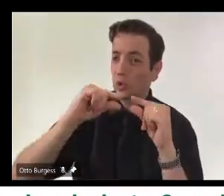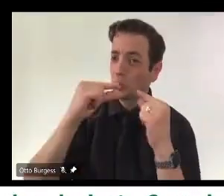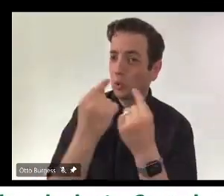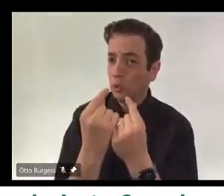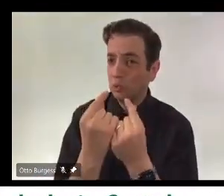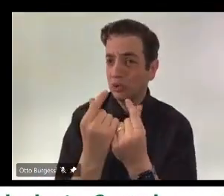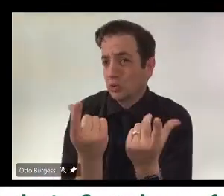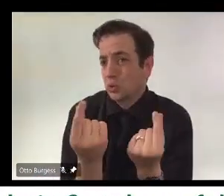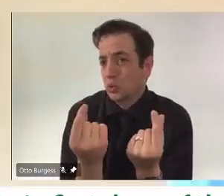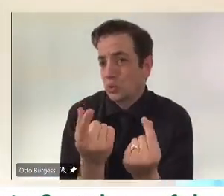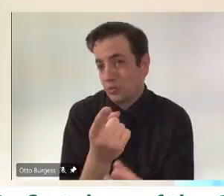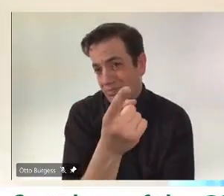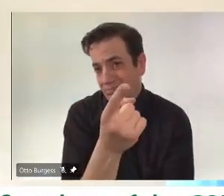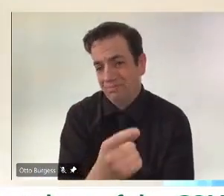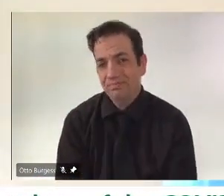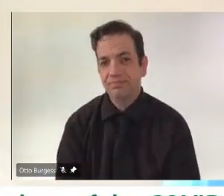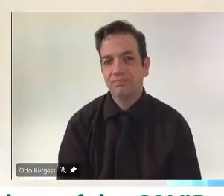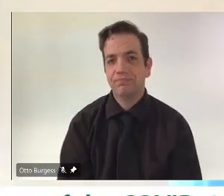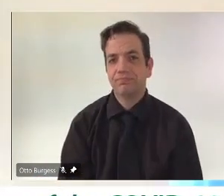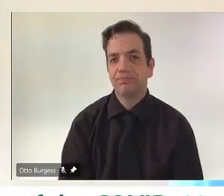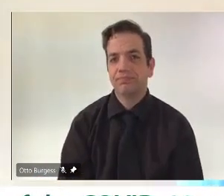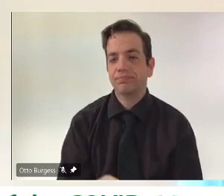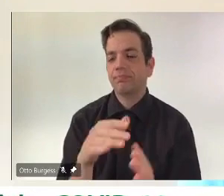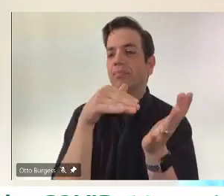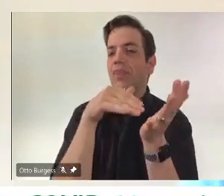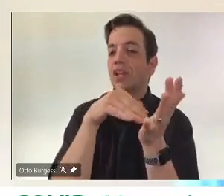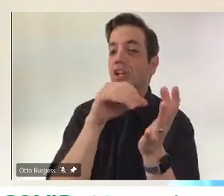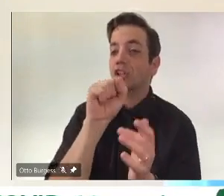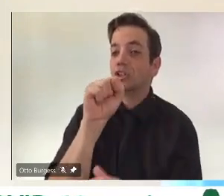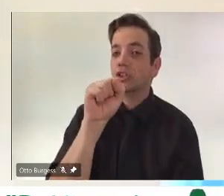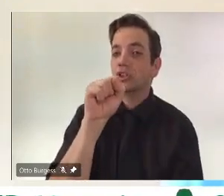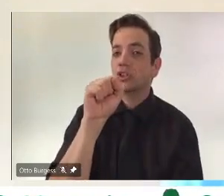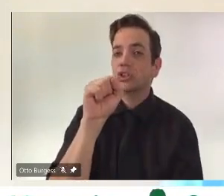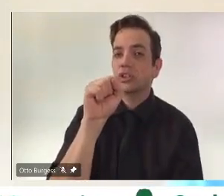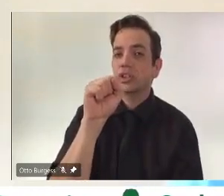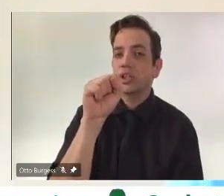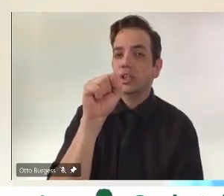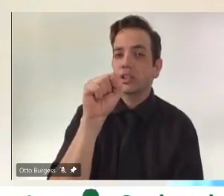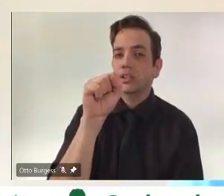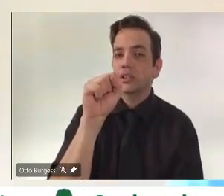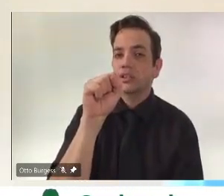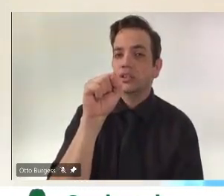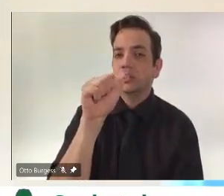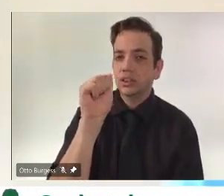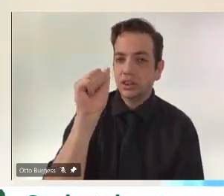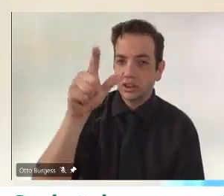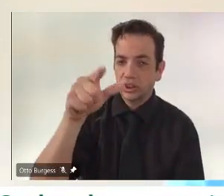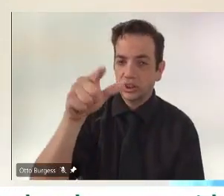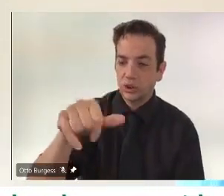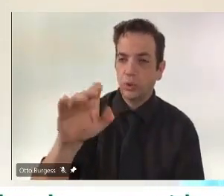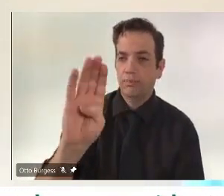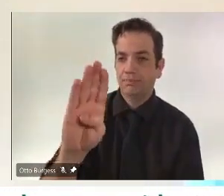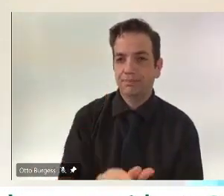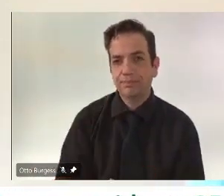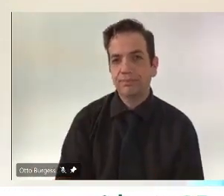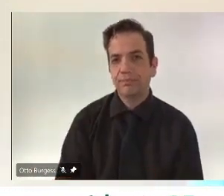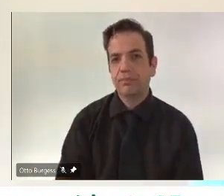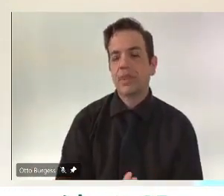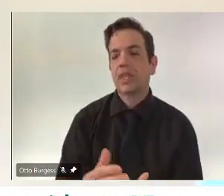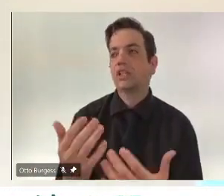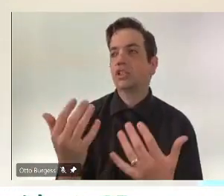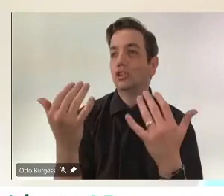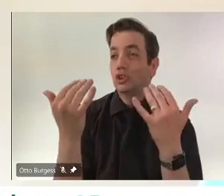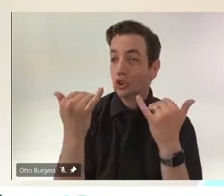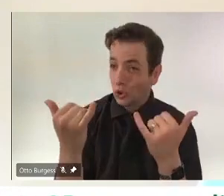know, we still are under fairly tight restrictions as they relate to no indoor gatherings between households.